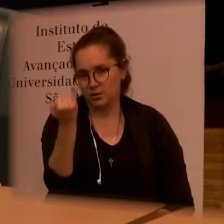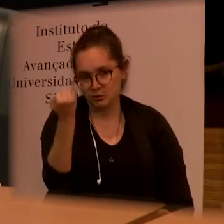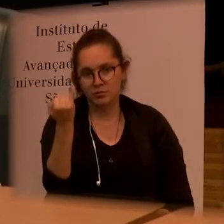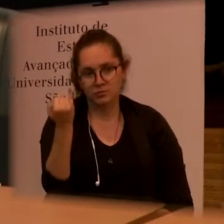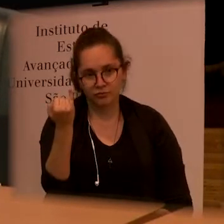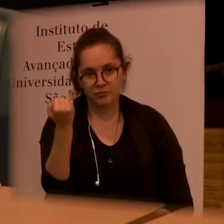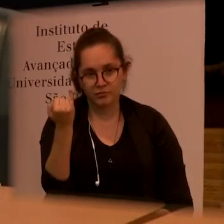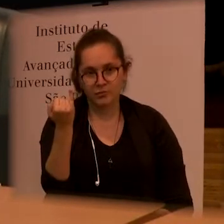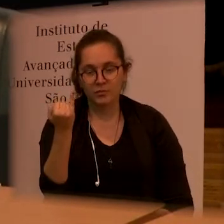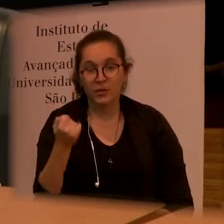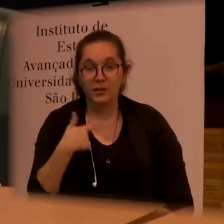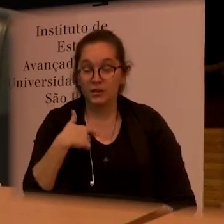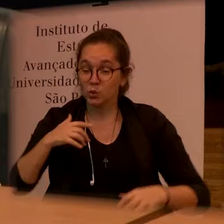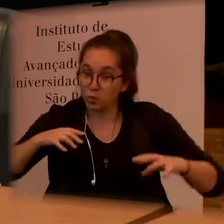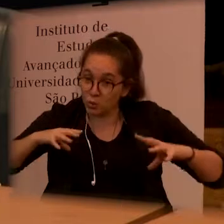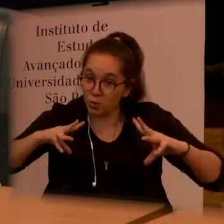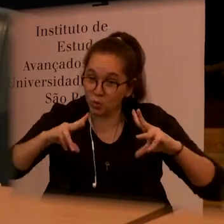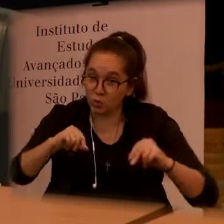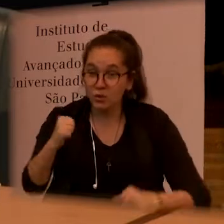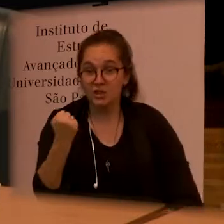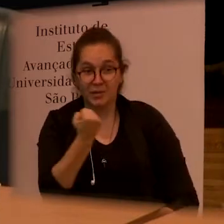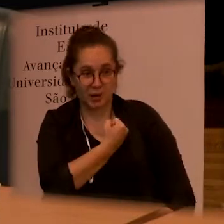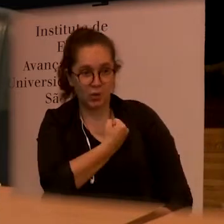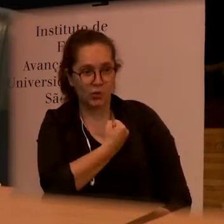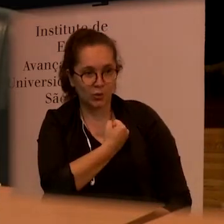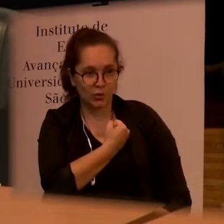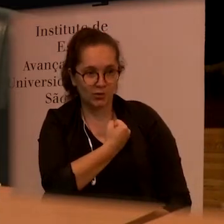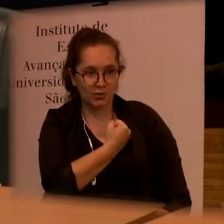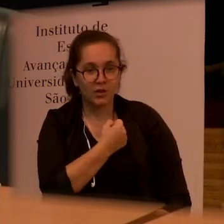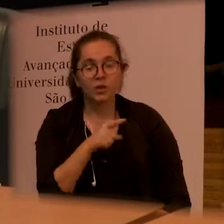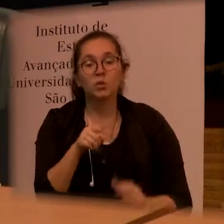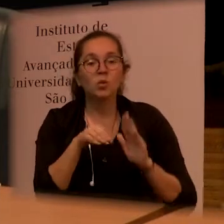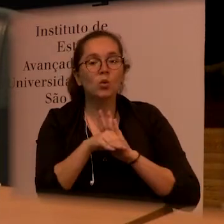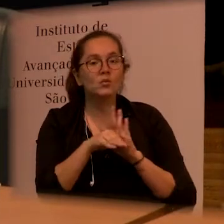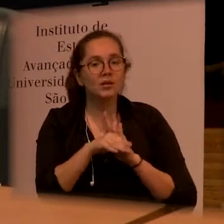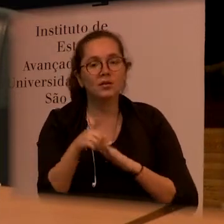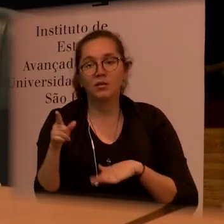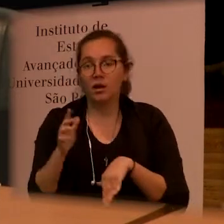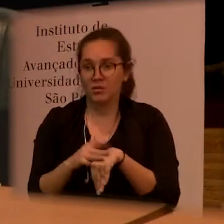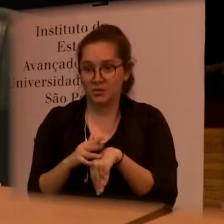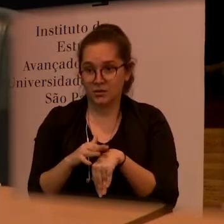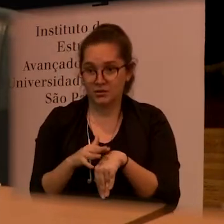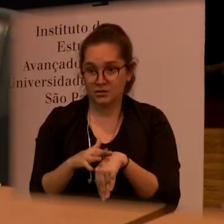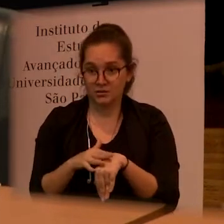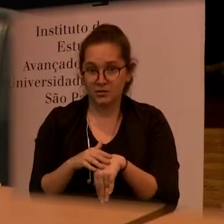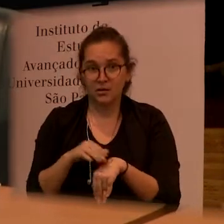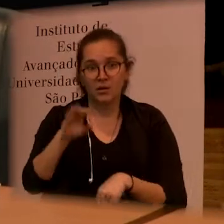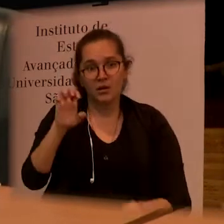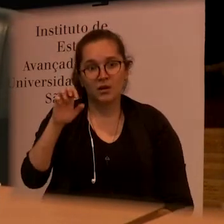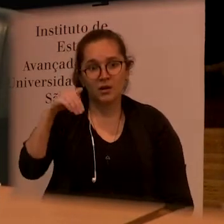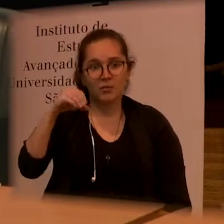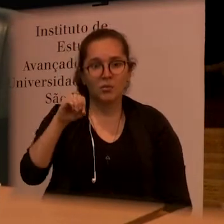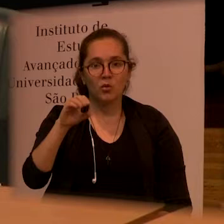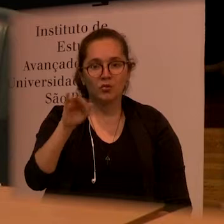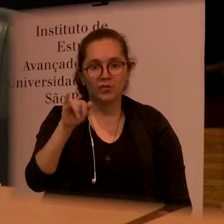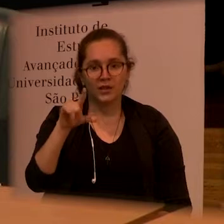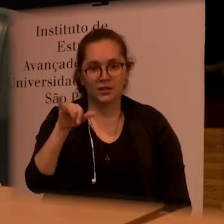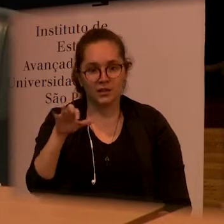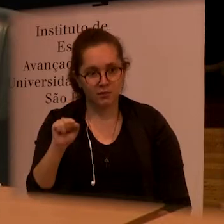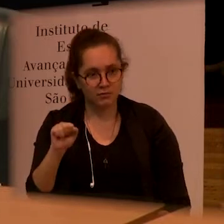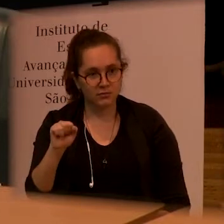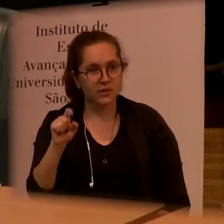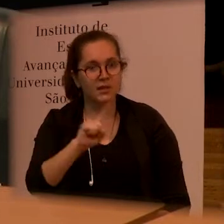maintenance so everything that killed you so in this comes to the illness would be hemophilia and not